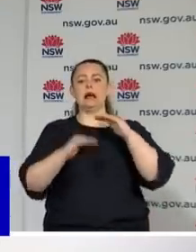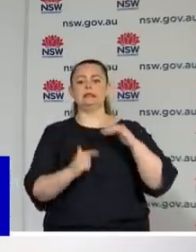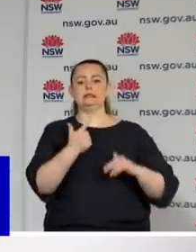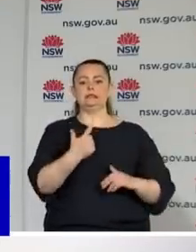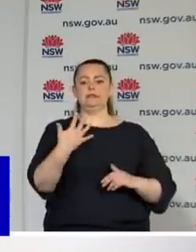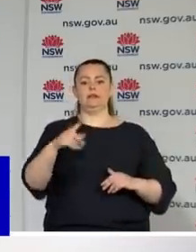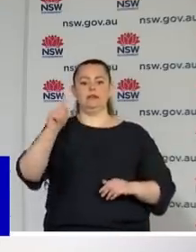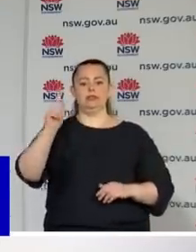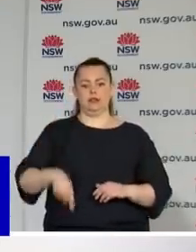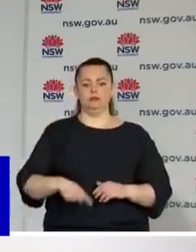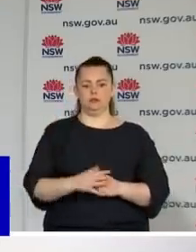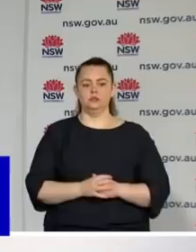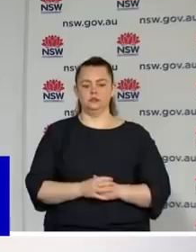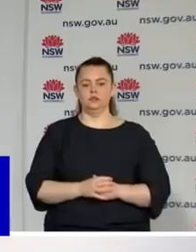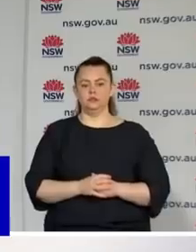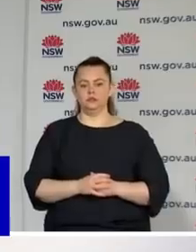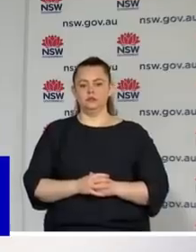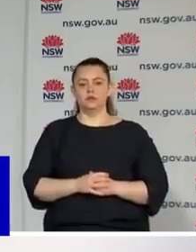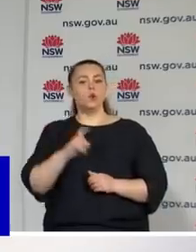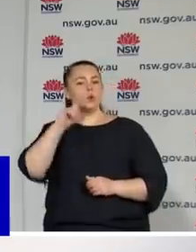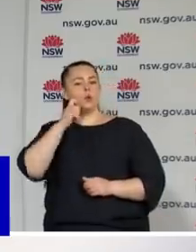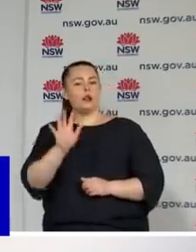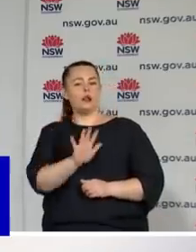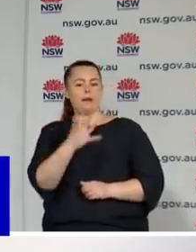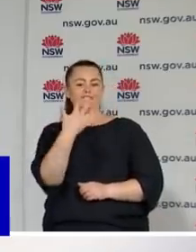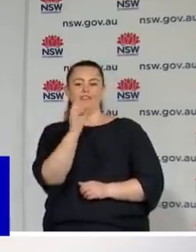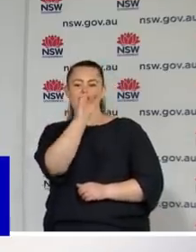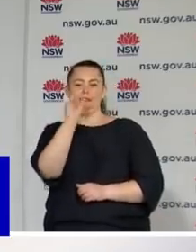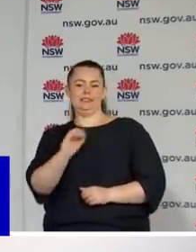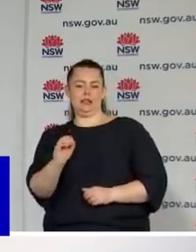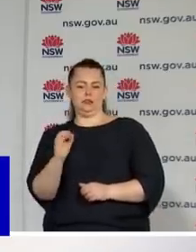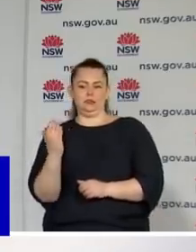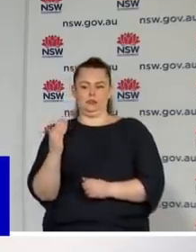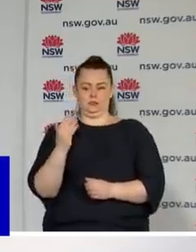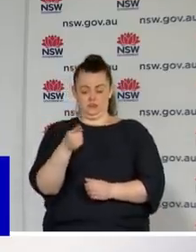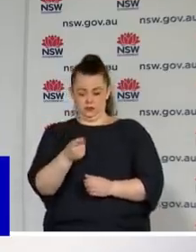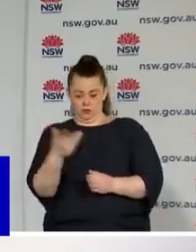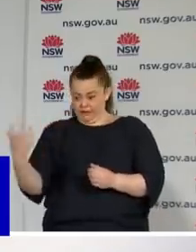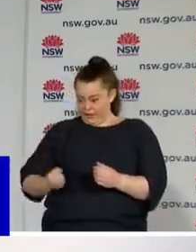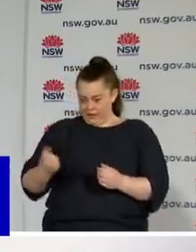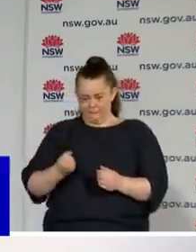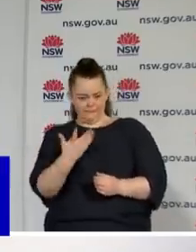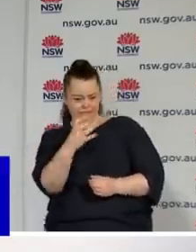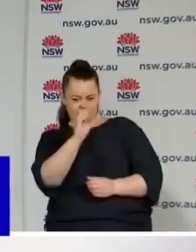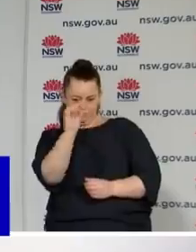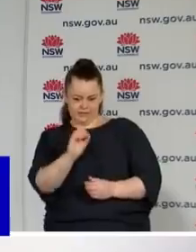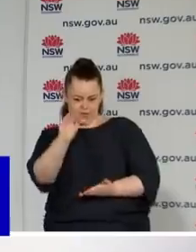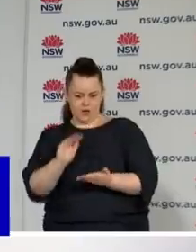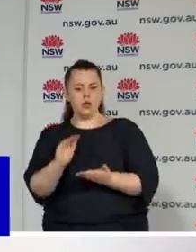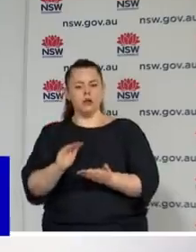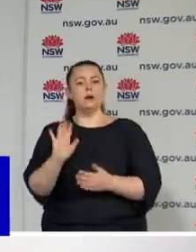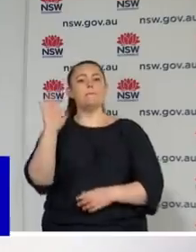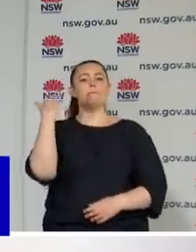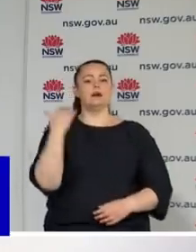at a rate of 50 per cent of where it was prior. So it will be $750 a fortnight rather than $1